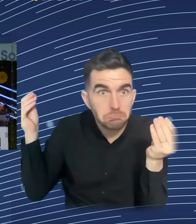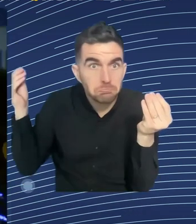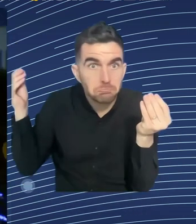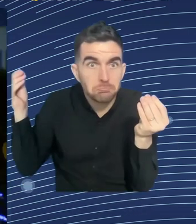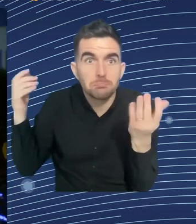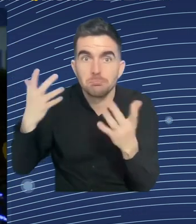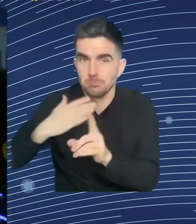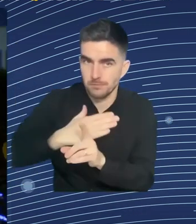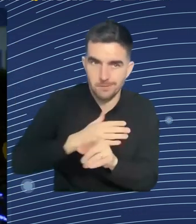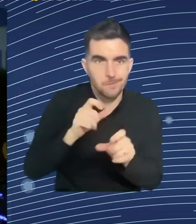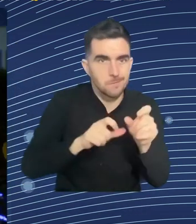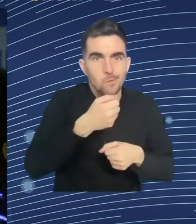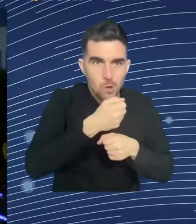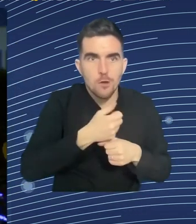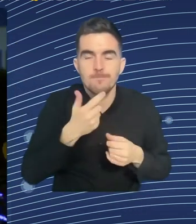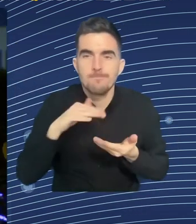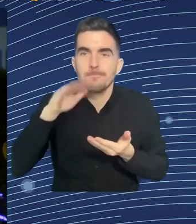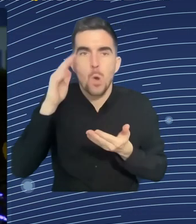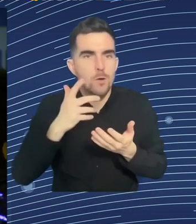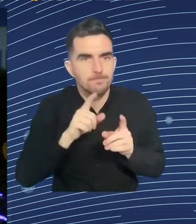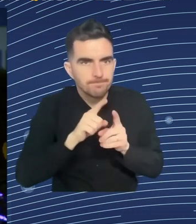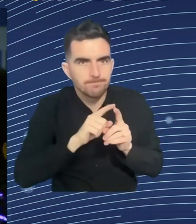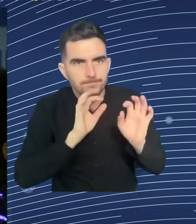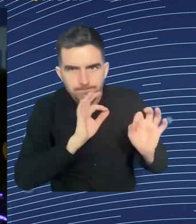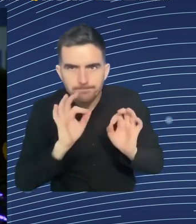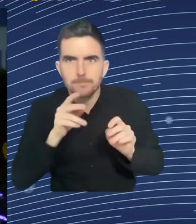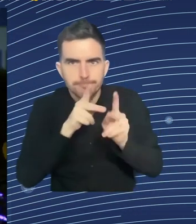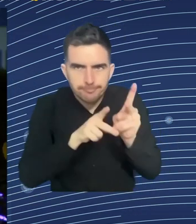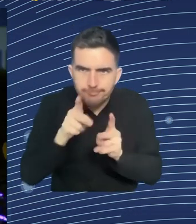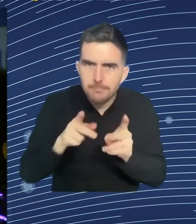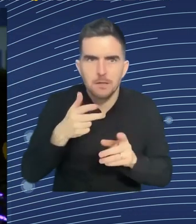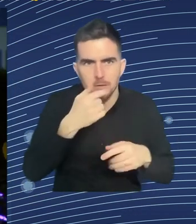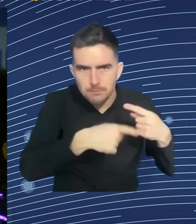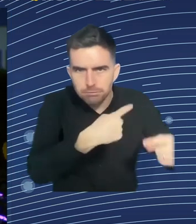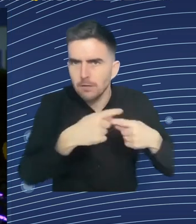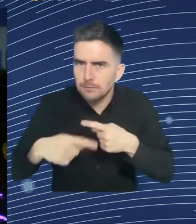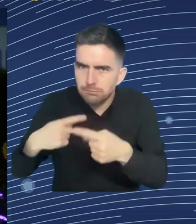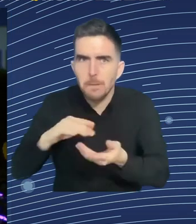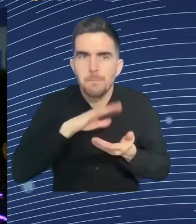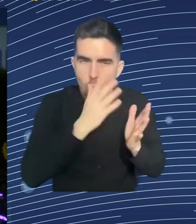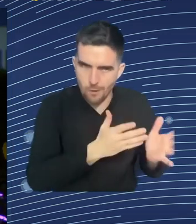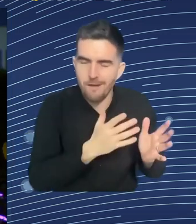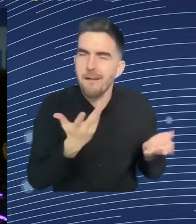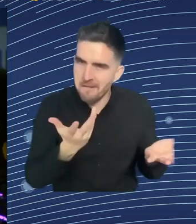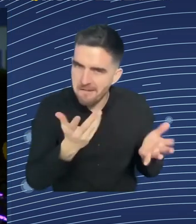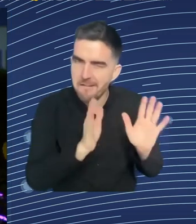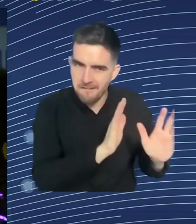And, of course, the administrative, the academic staff are still there.